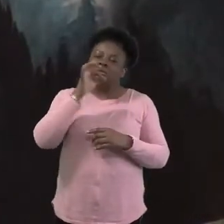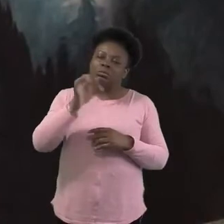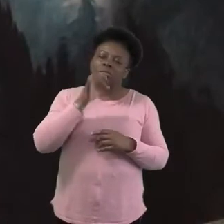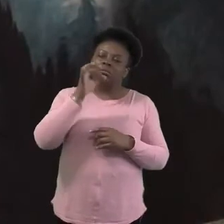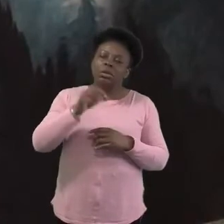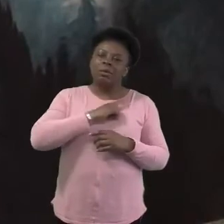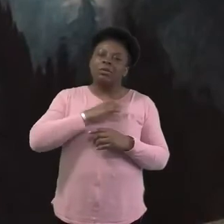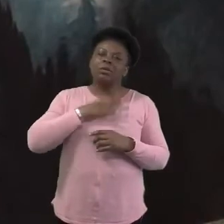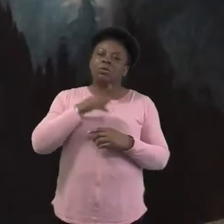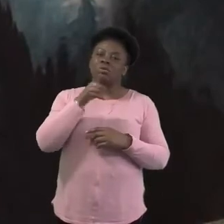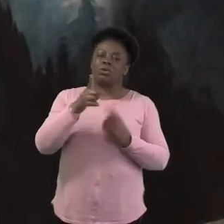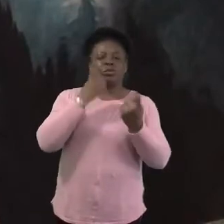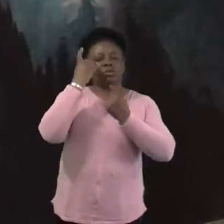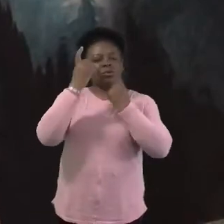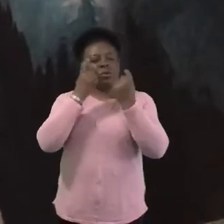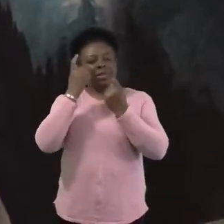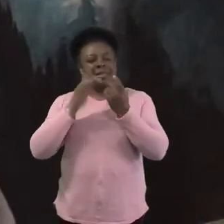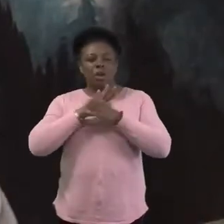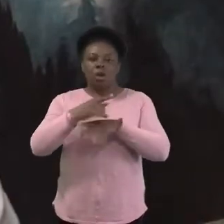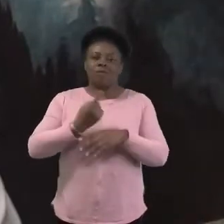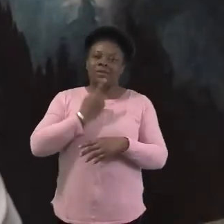yourself and learn yourself.